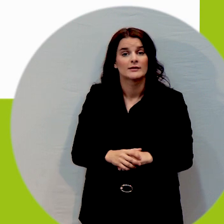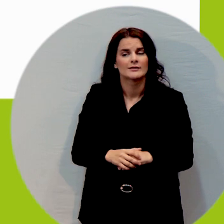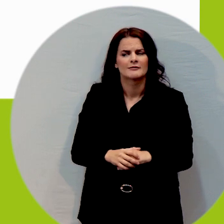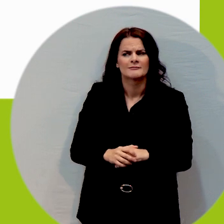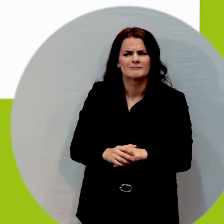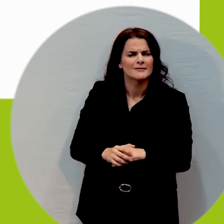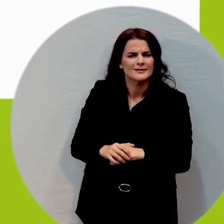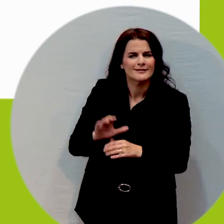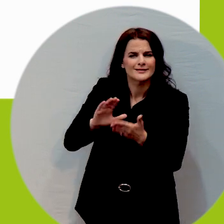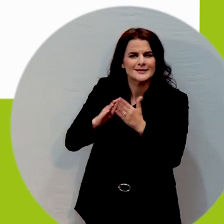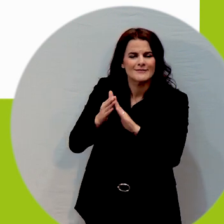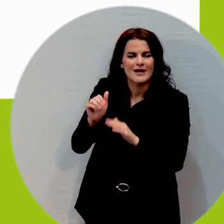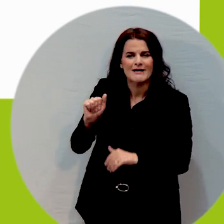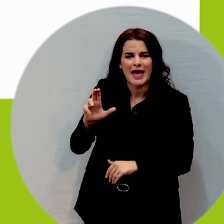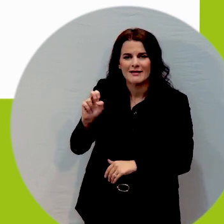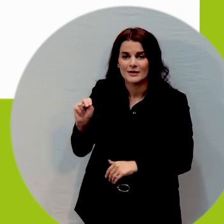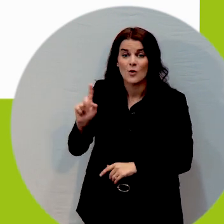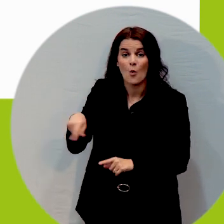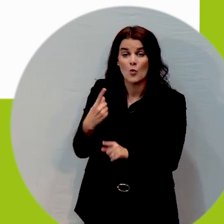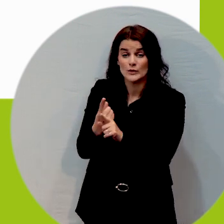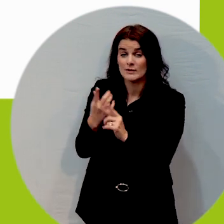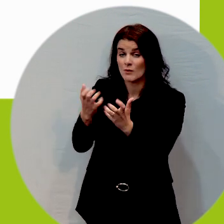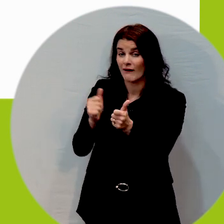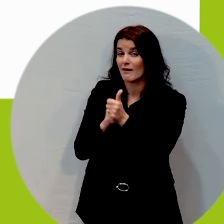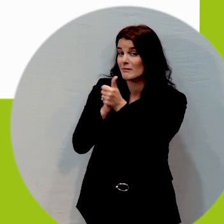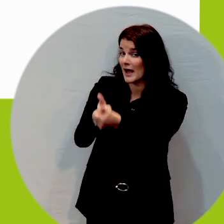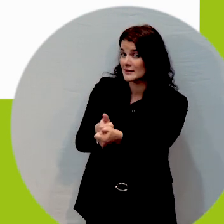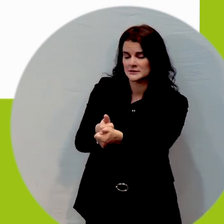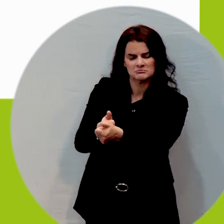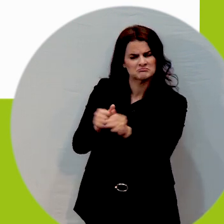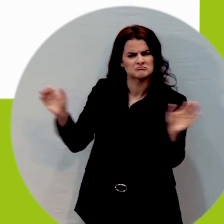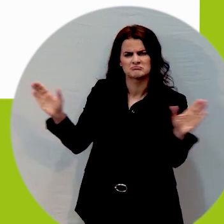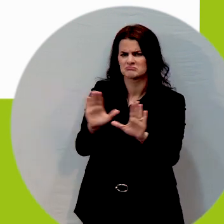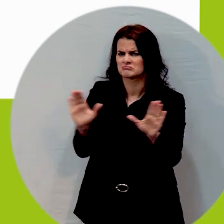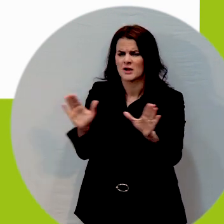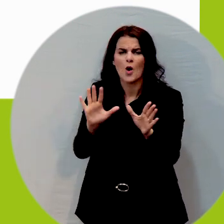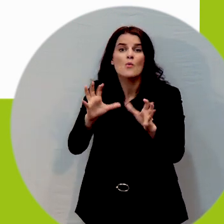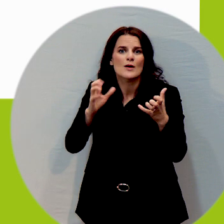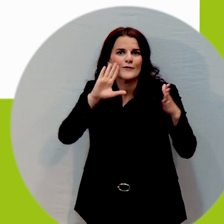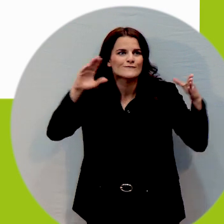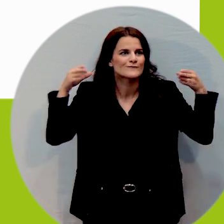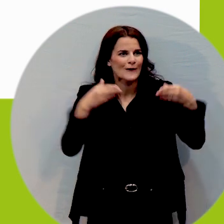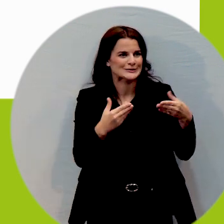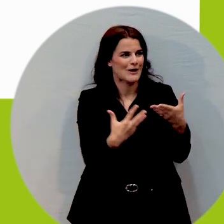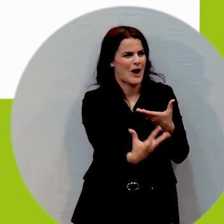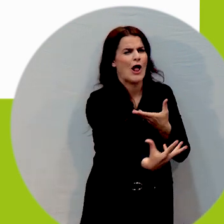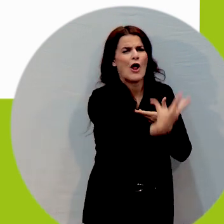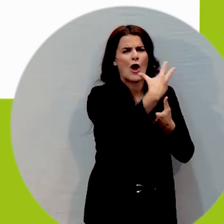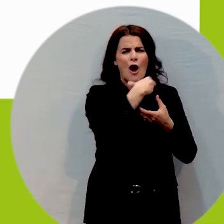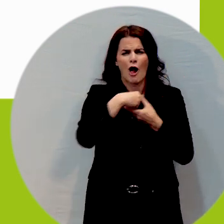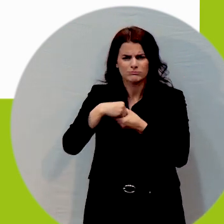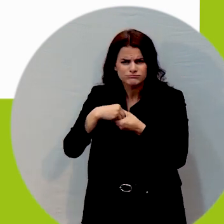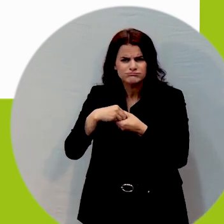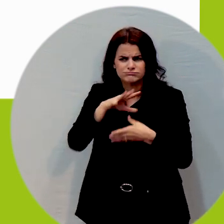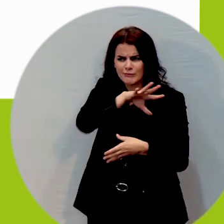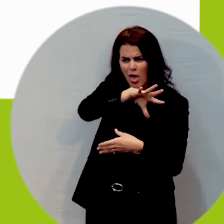want to comply with the ADA as it should but go for inclusion and make these